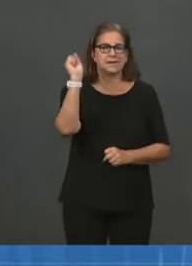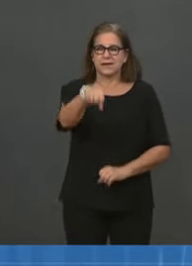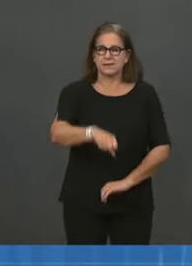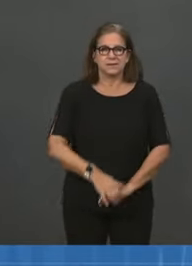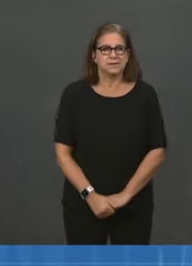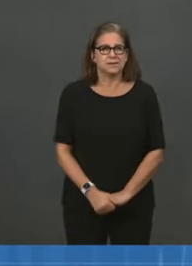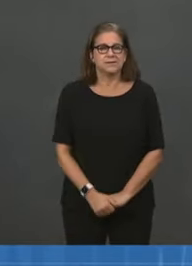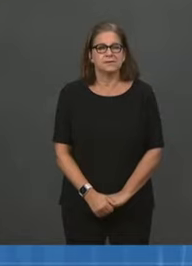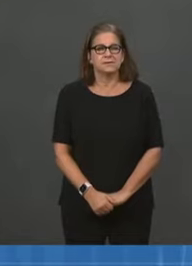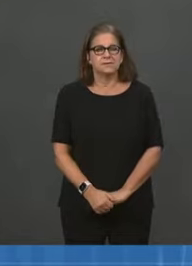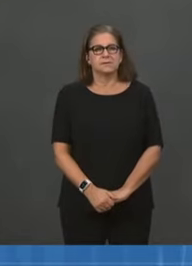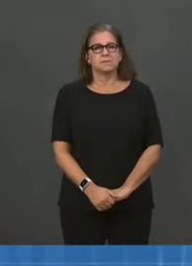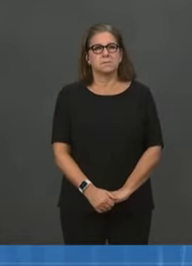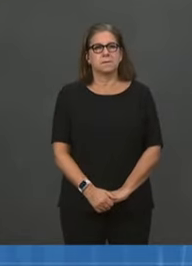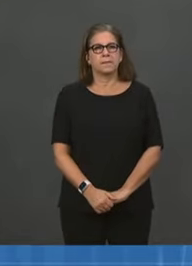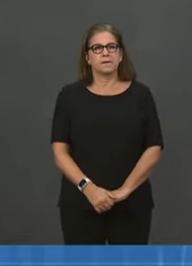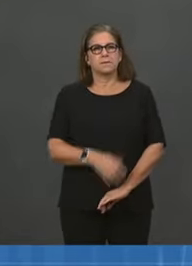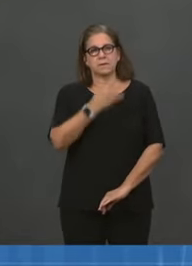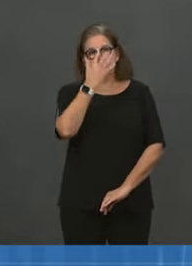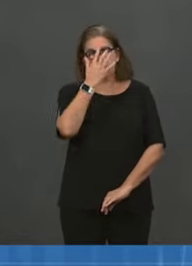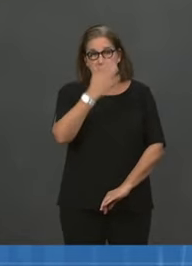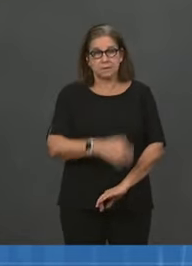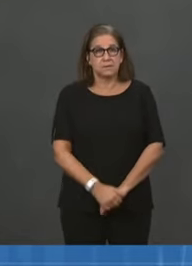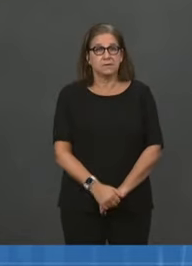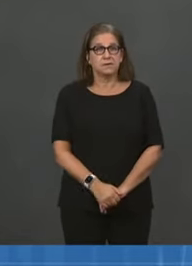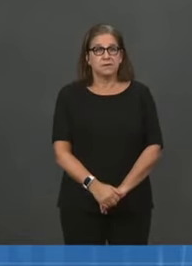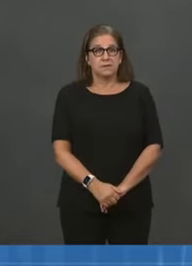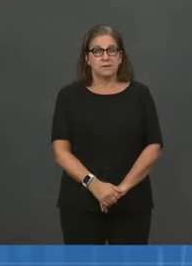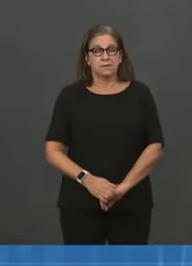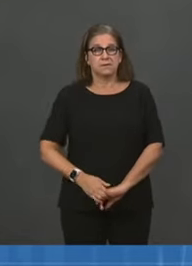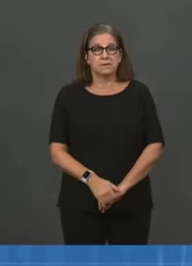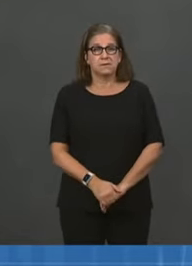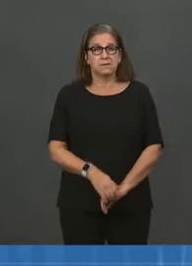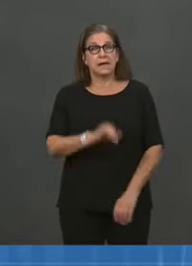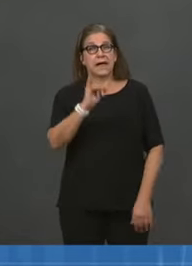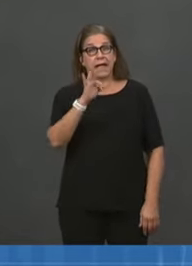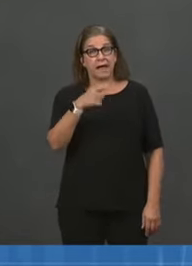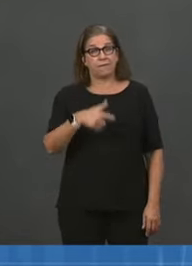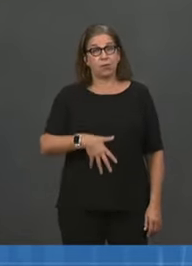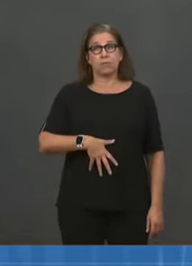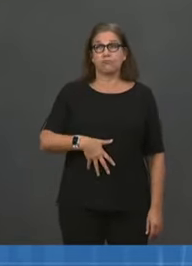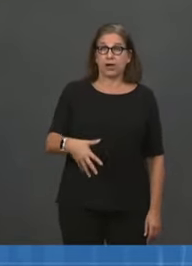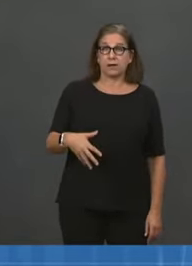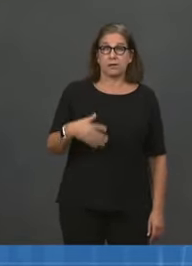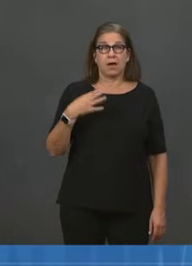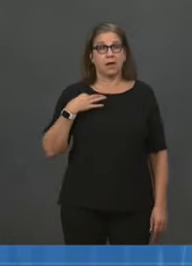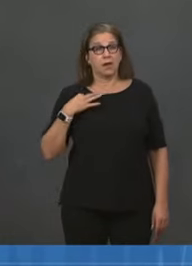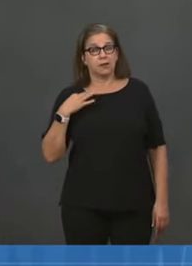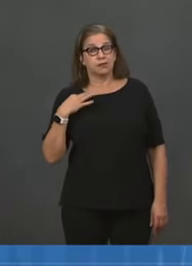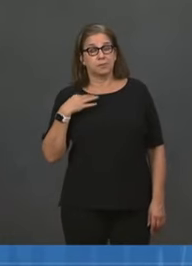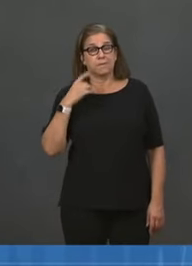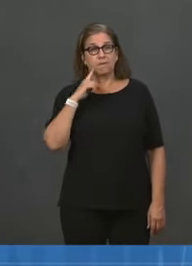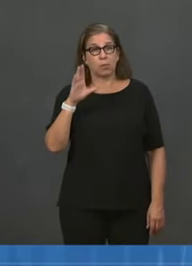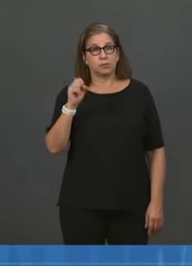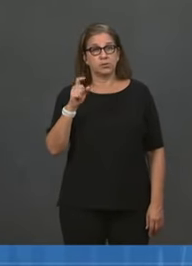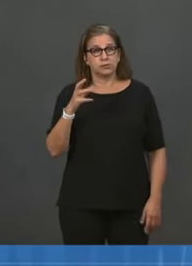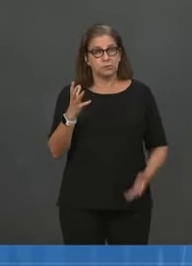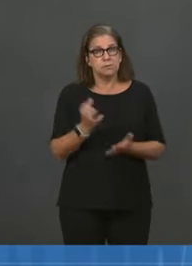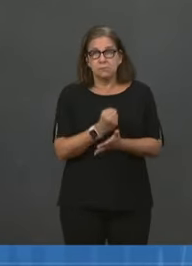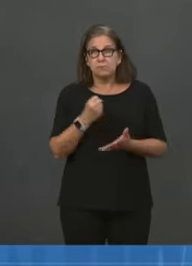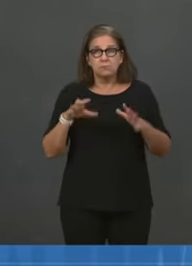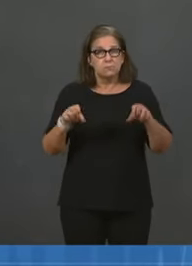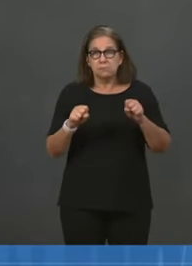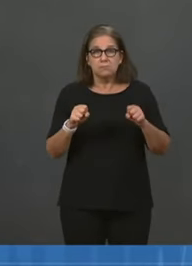eligible for a boost and you're pregnant, you should also get your boost during that period of time. And I would say for nursing as well.